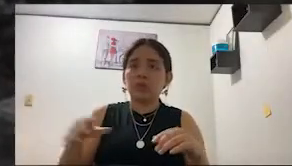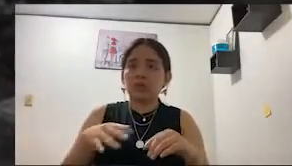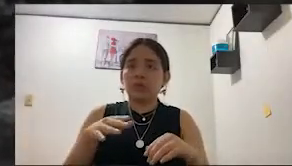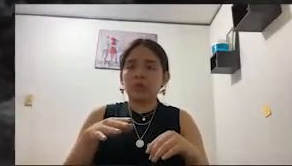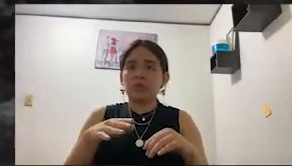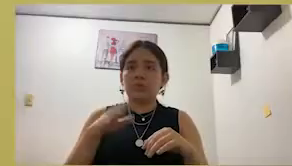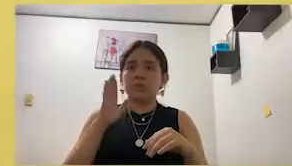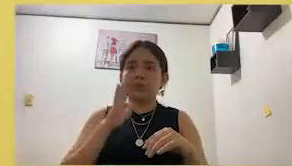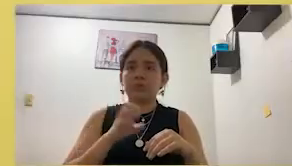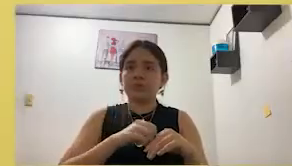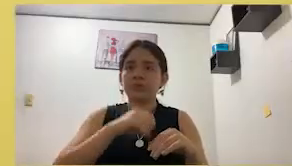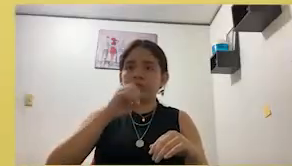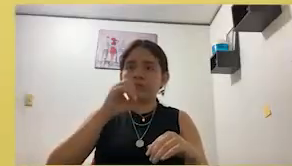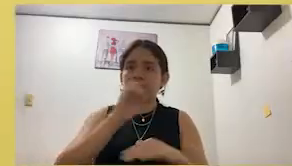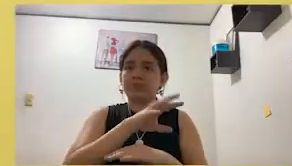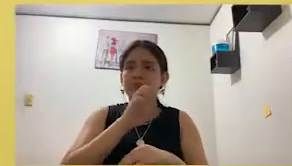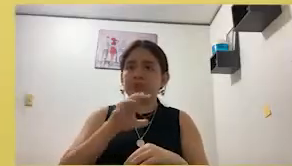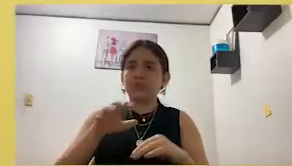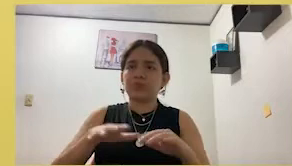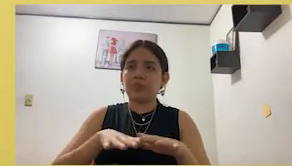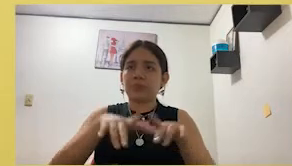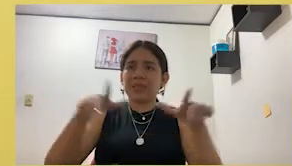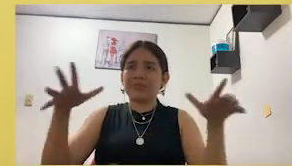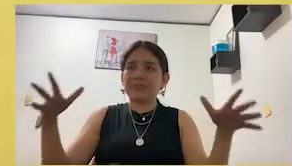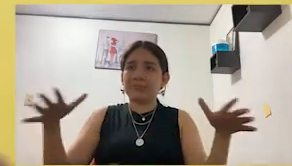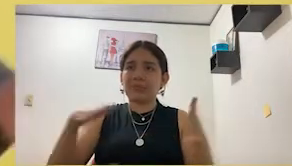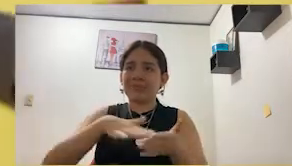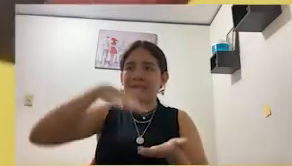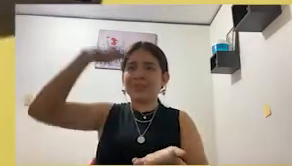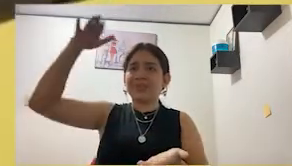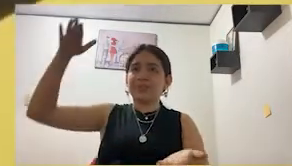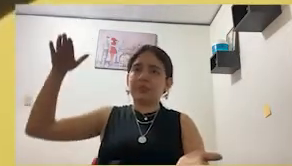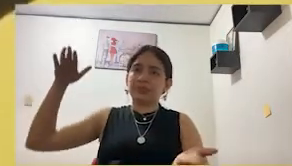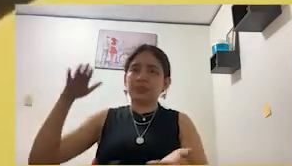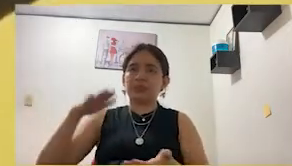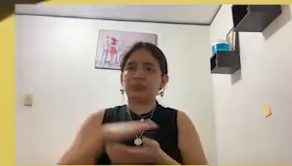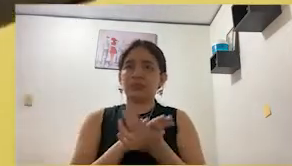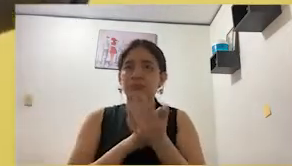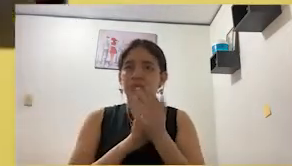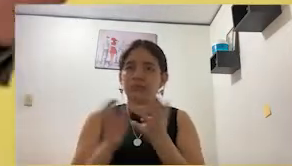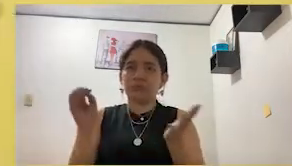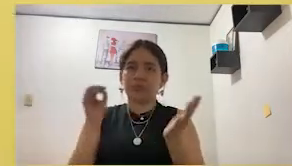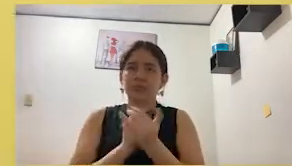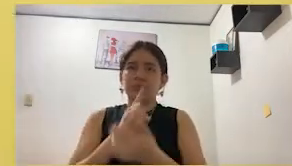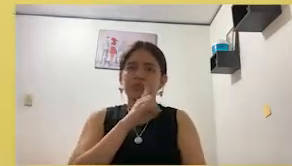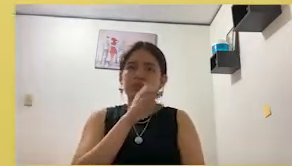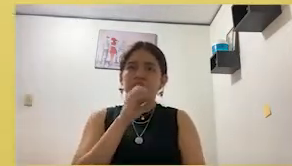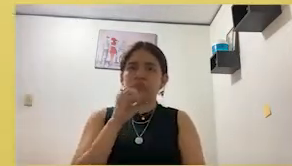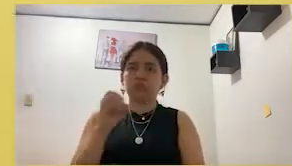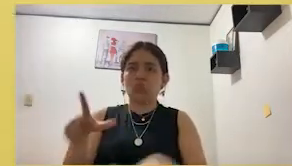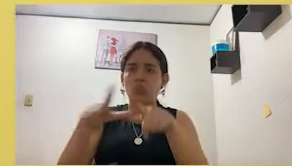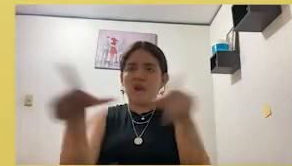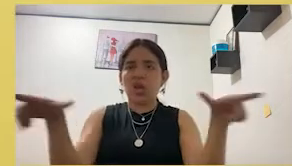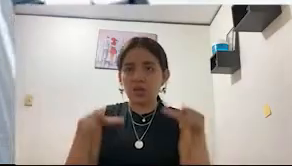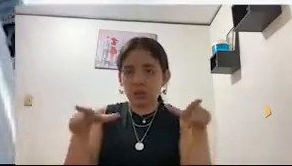its full potential. However, there are still countries that do not recognize the great variety of recycled concrete factories around the